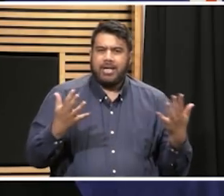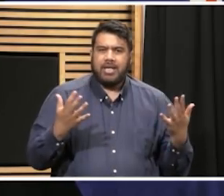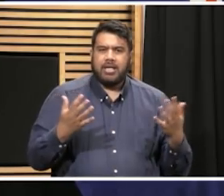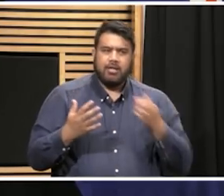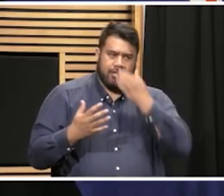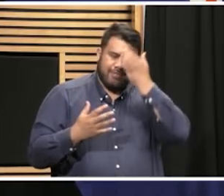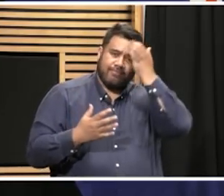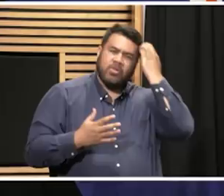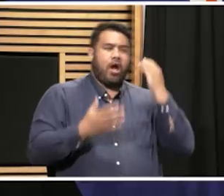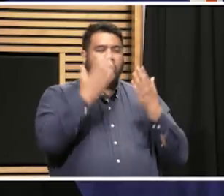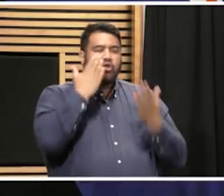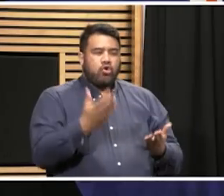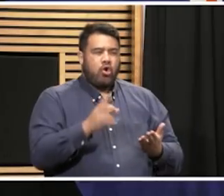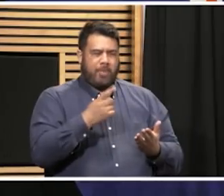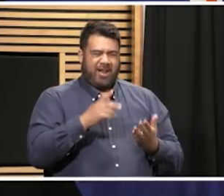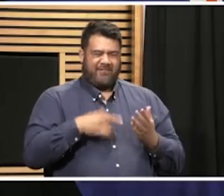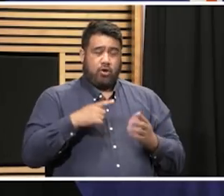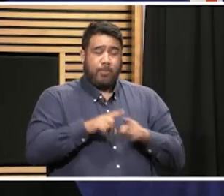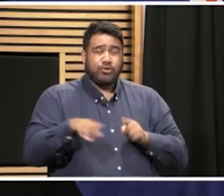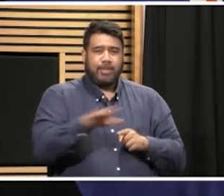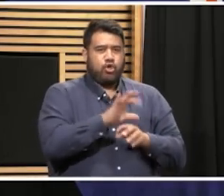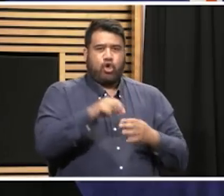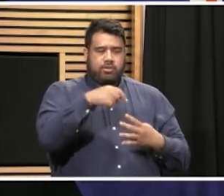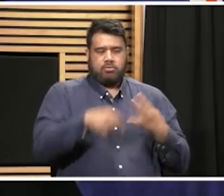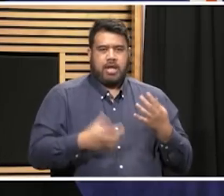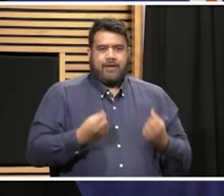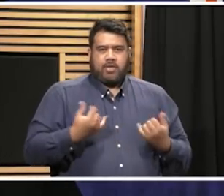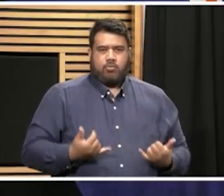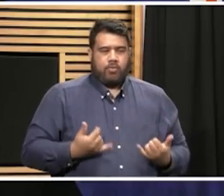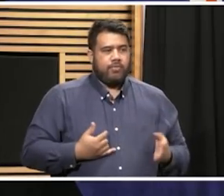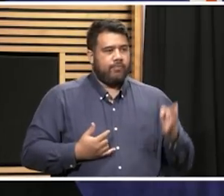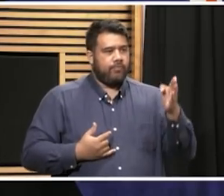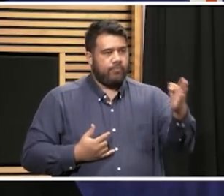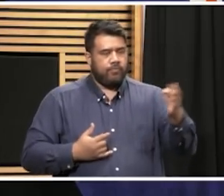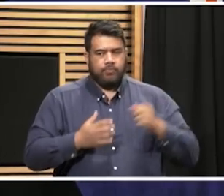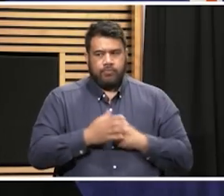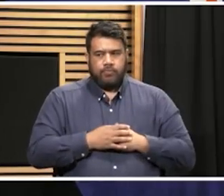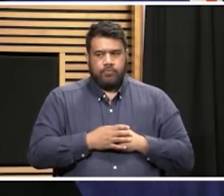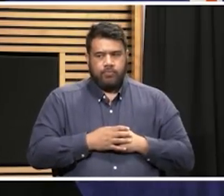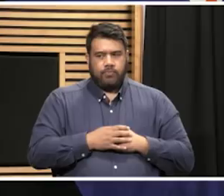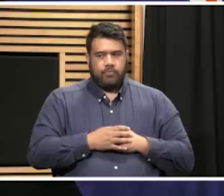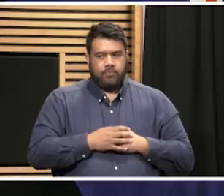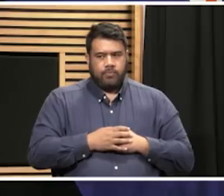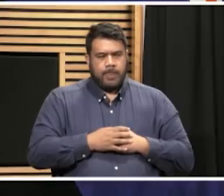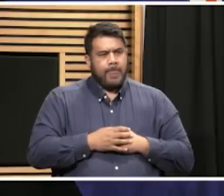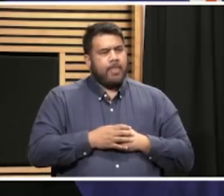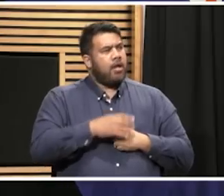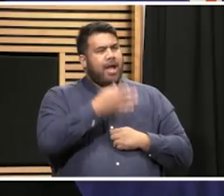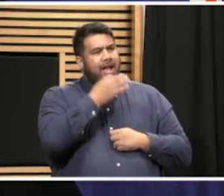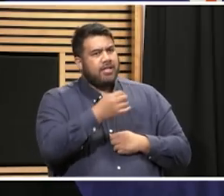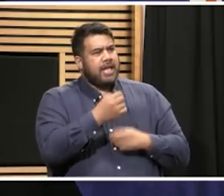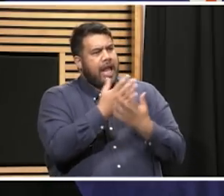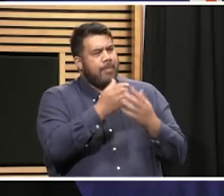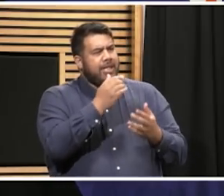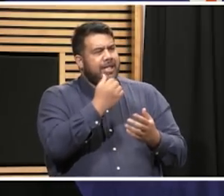symptomatic. Can you be more specific about several hundred? Can you give us any numbers? Yes, I think I can. Look, please